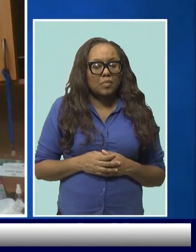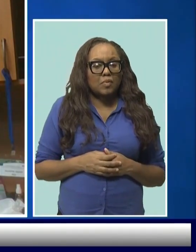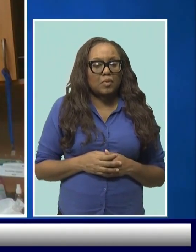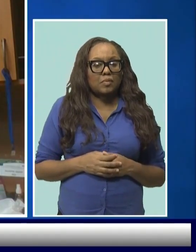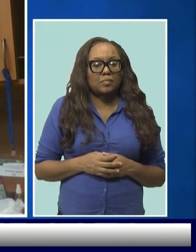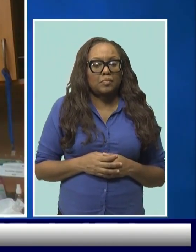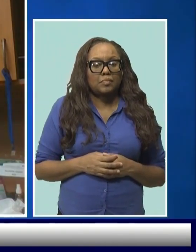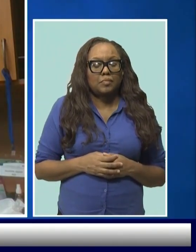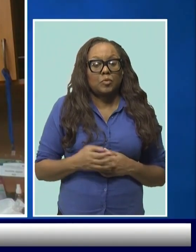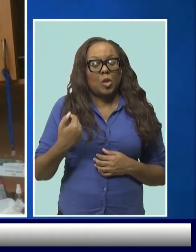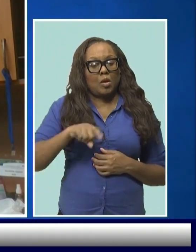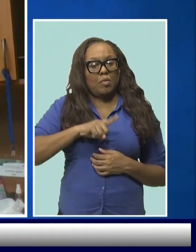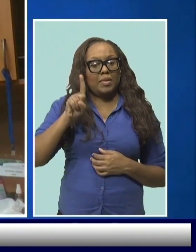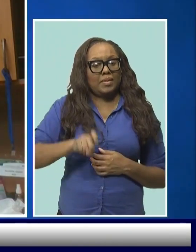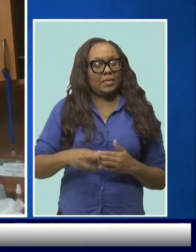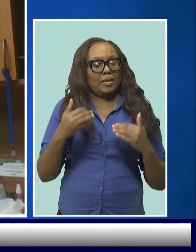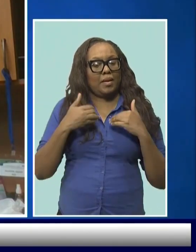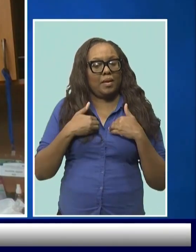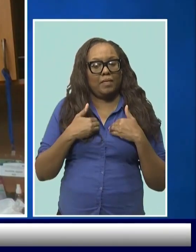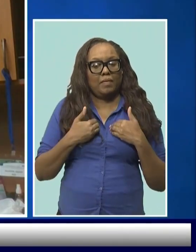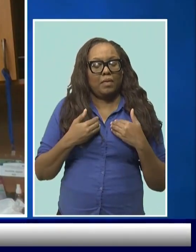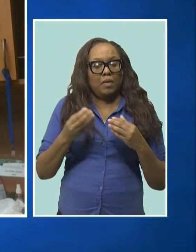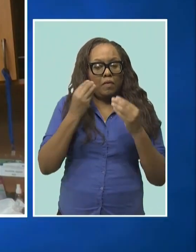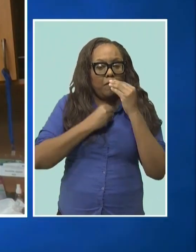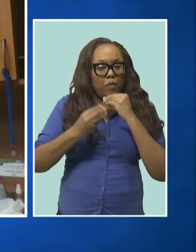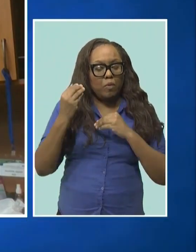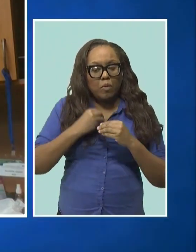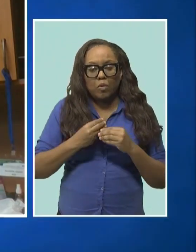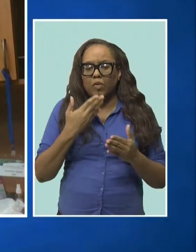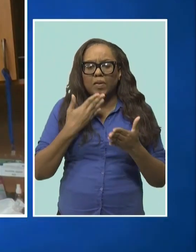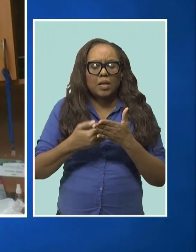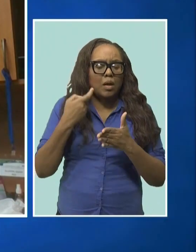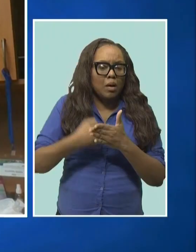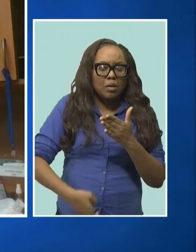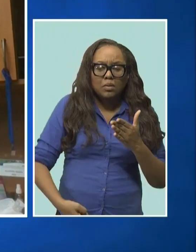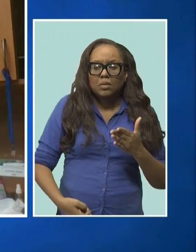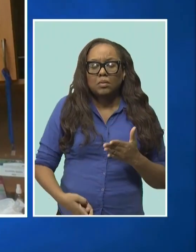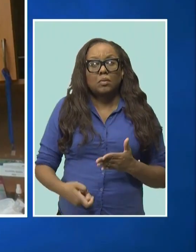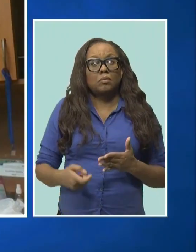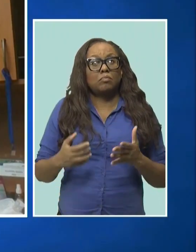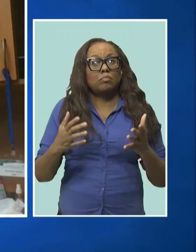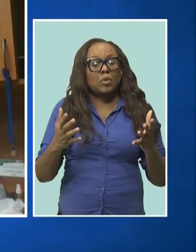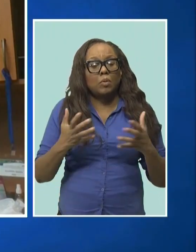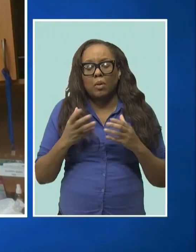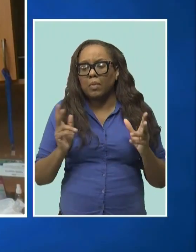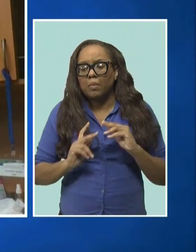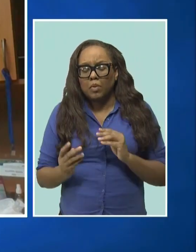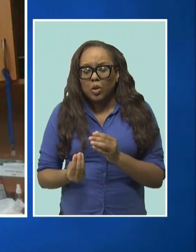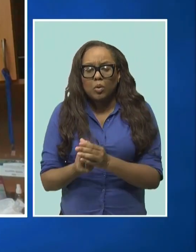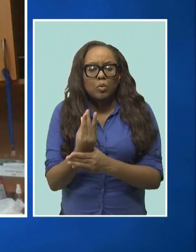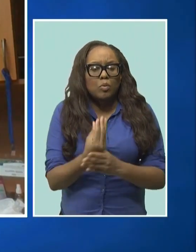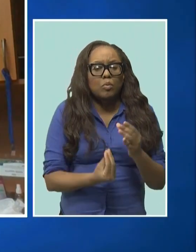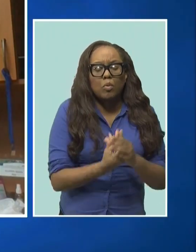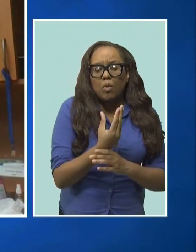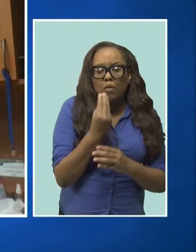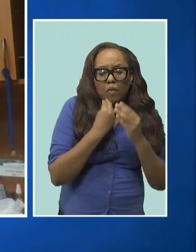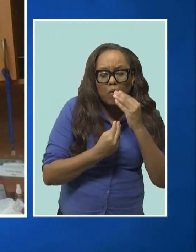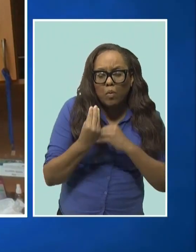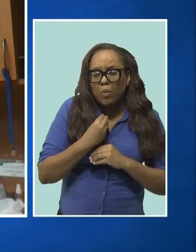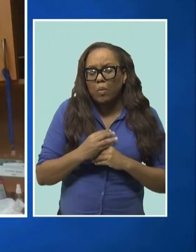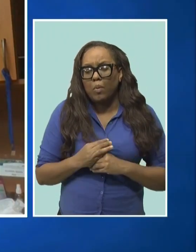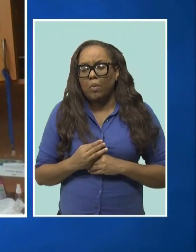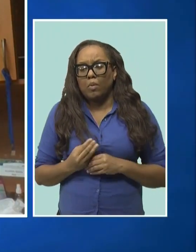affordable food. So while we would want to encourage persons to eat what they grow and to source locally,